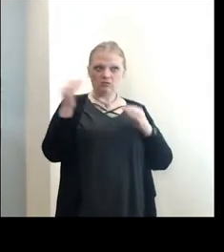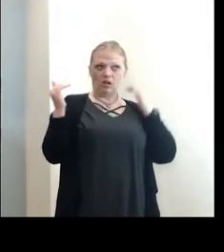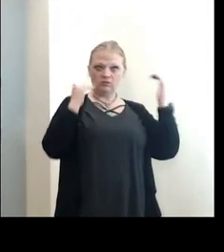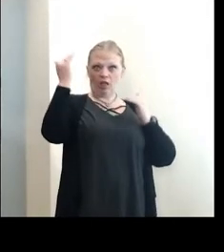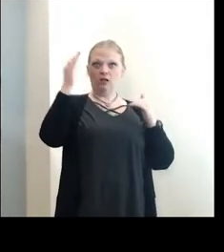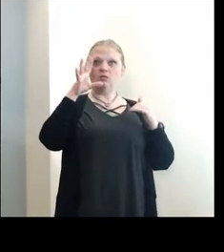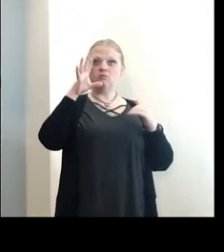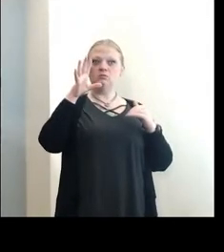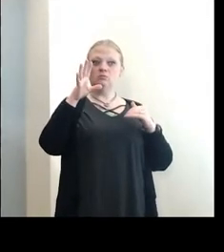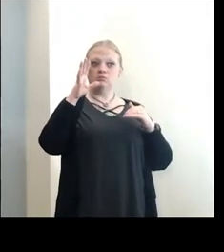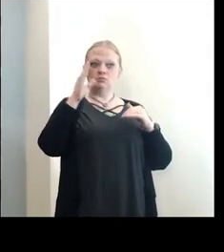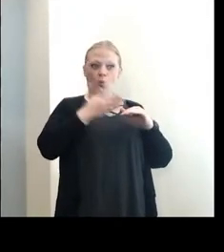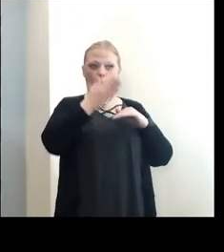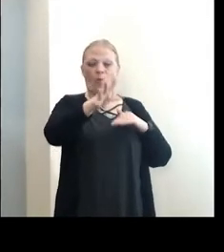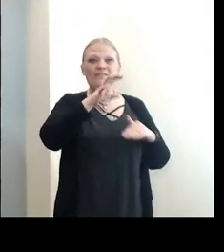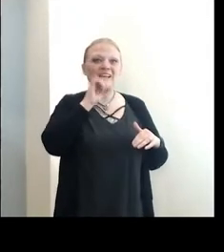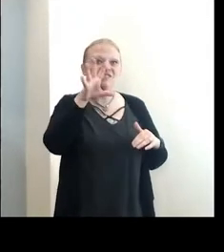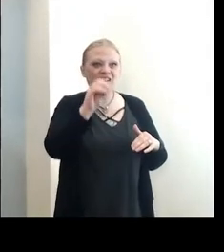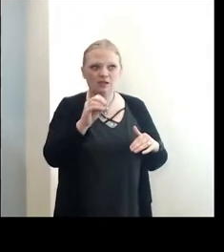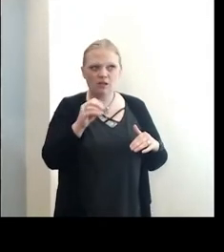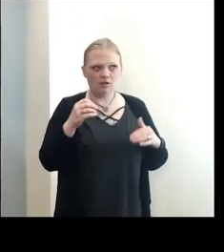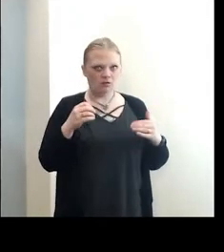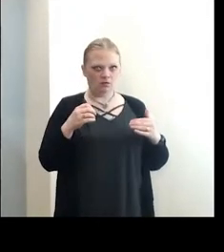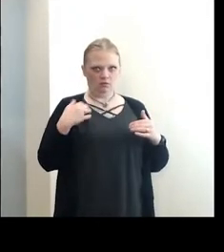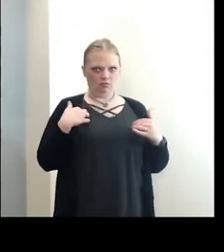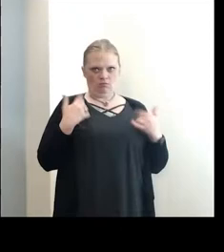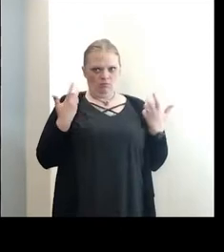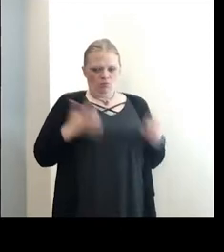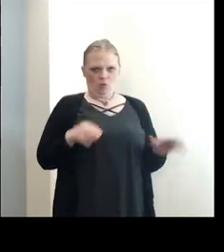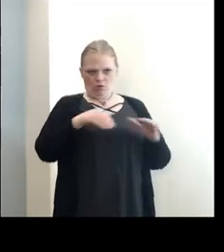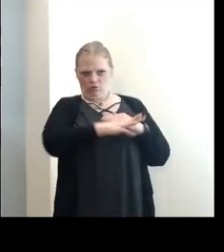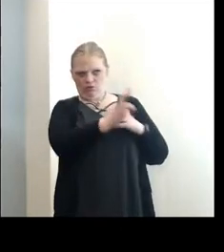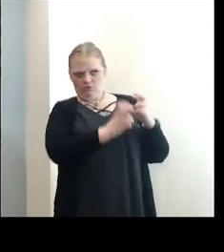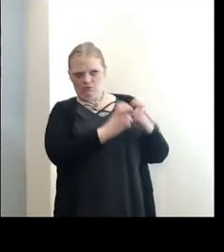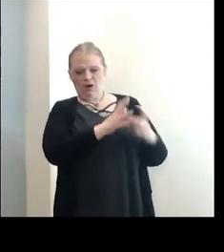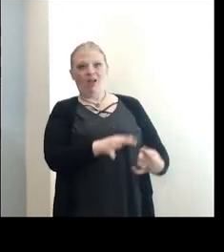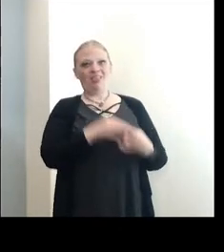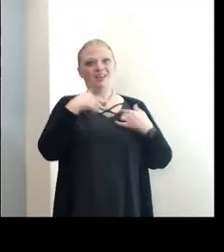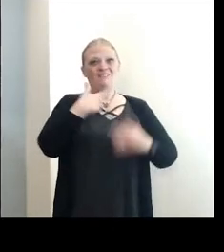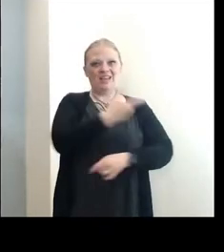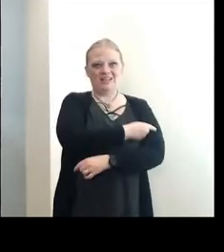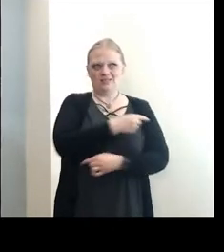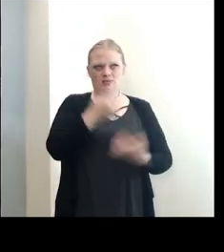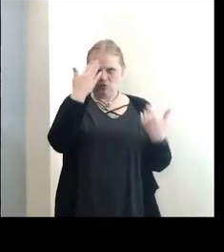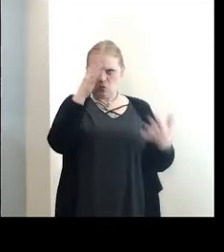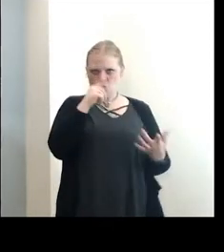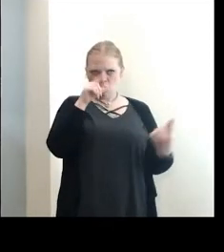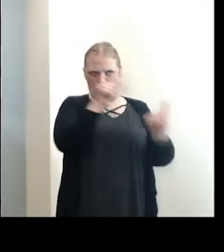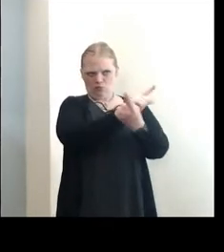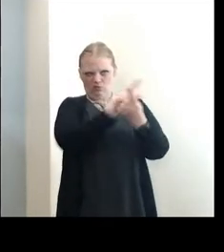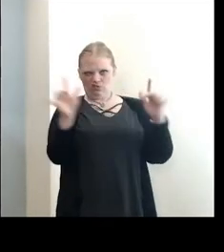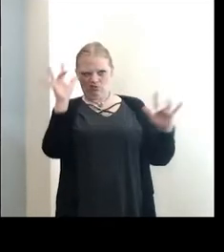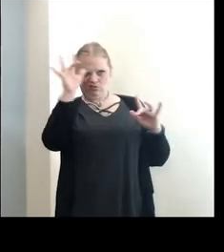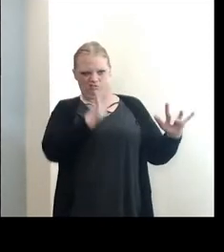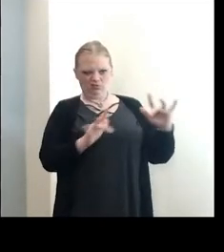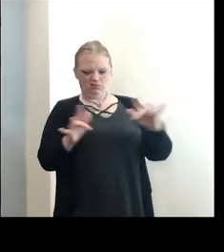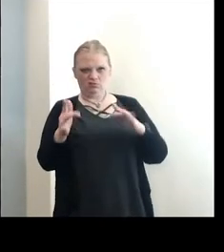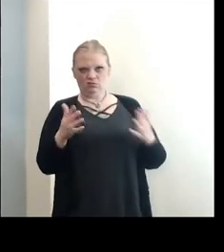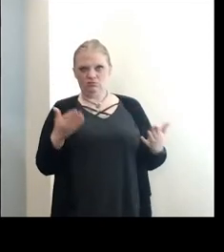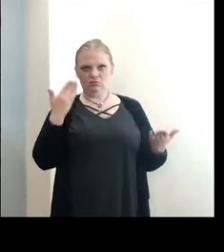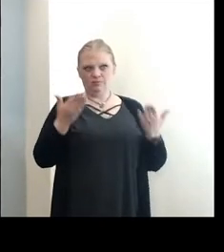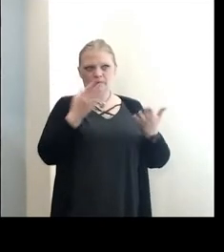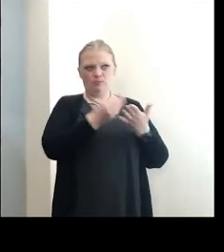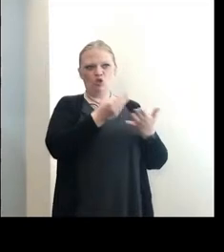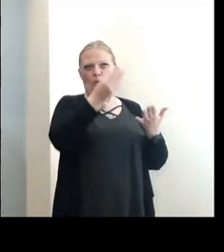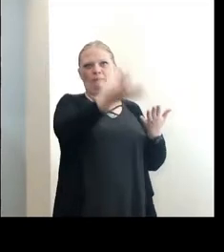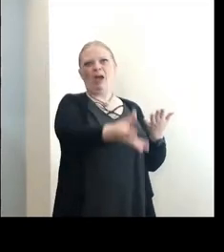someone who's over the age of 50, I wouldn't want to set foot in that fair unless I was vaccinated because you don't know who you're coming in contact with. You could be buying